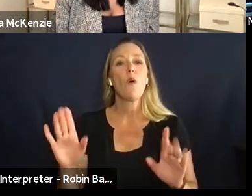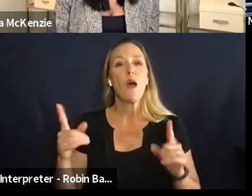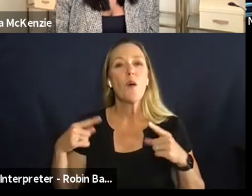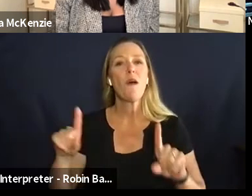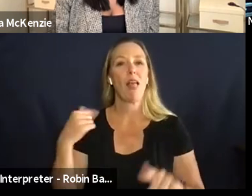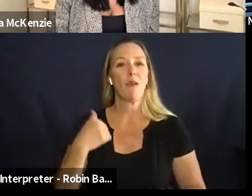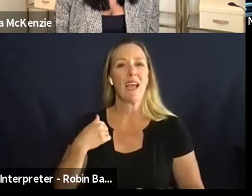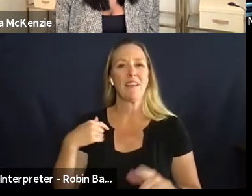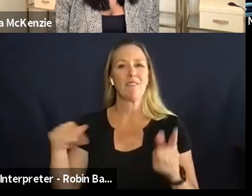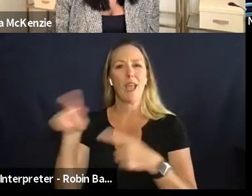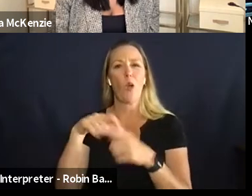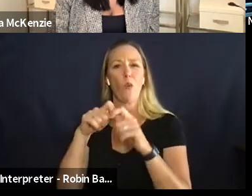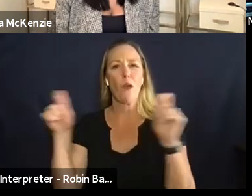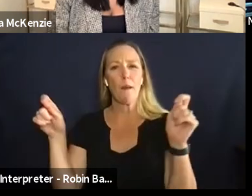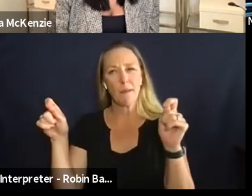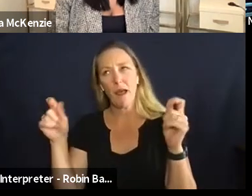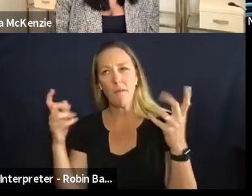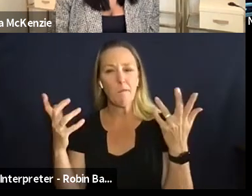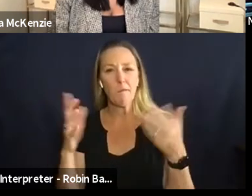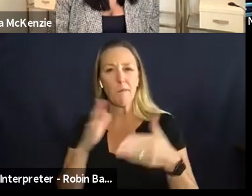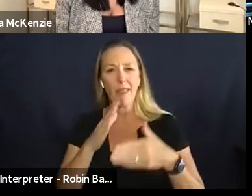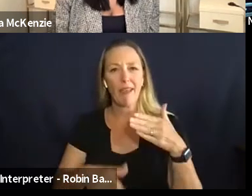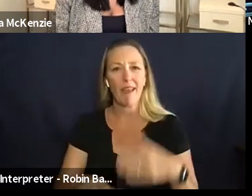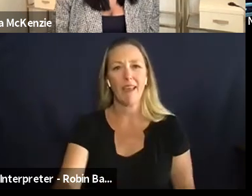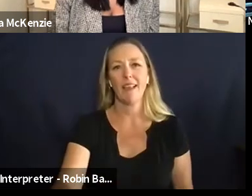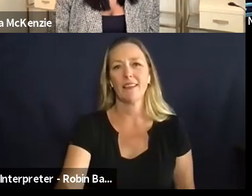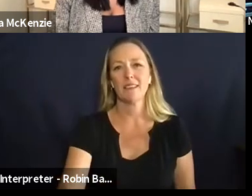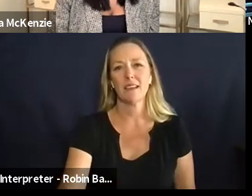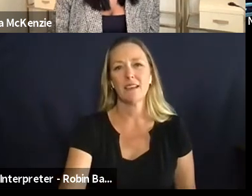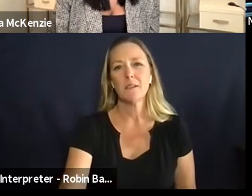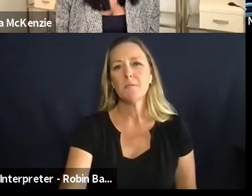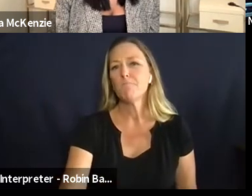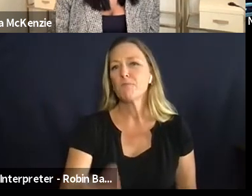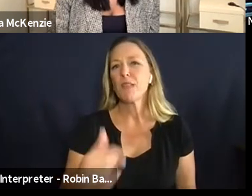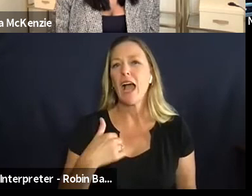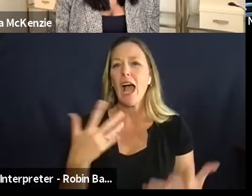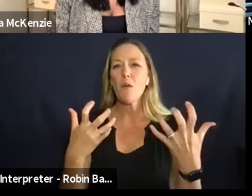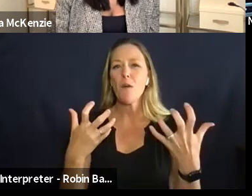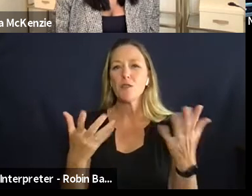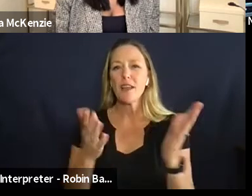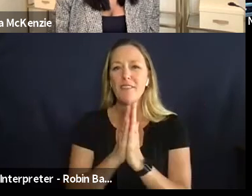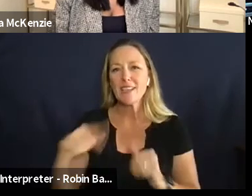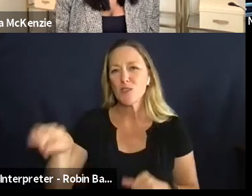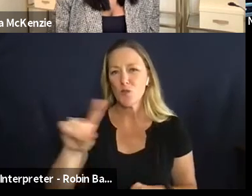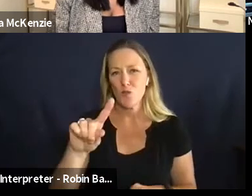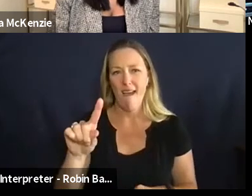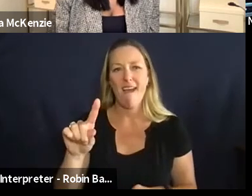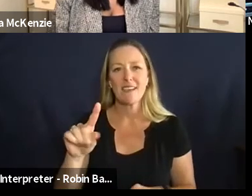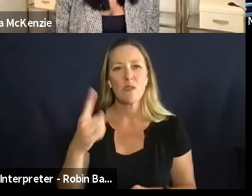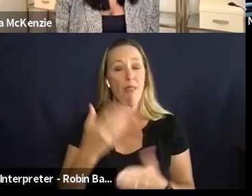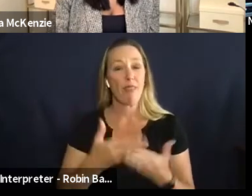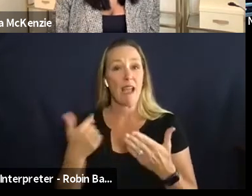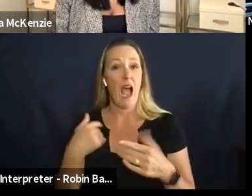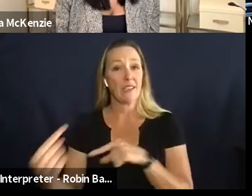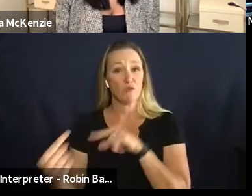things up here um i guess i wanna ask you all i mean one of the biggest things that i struggle with and